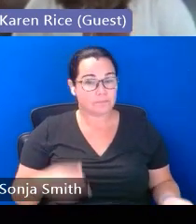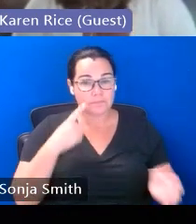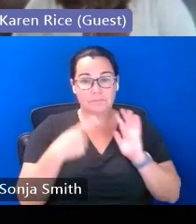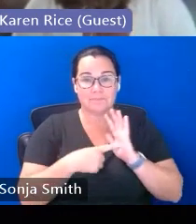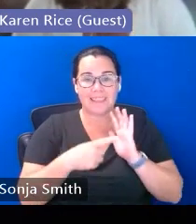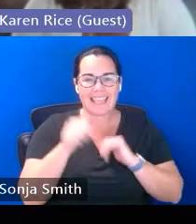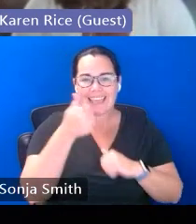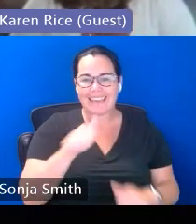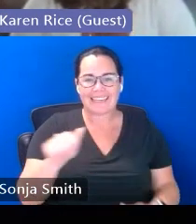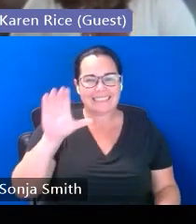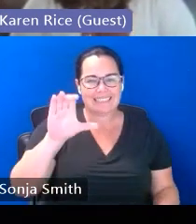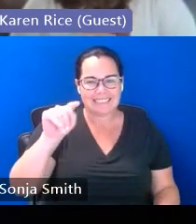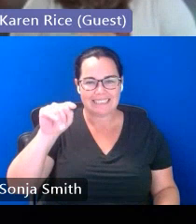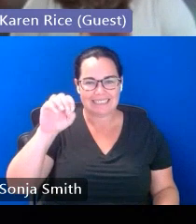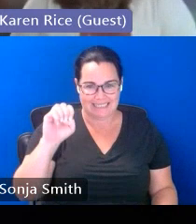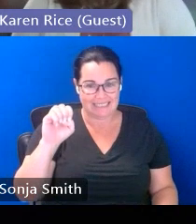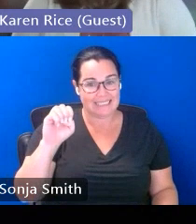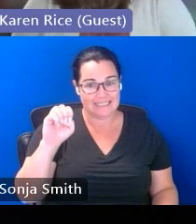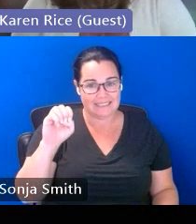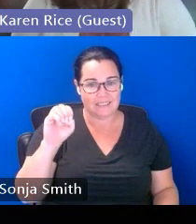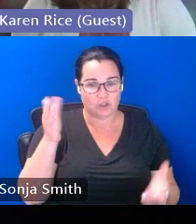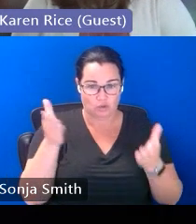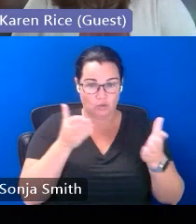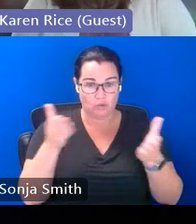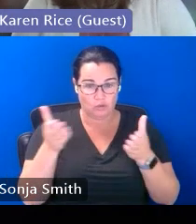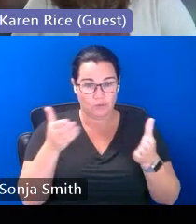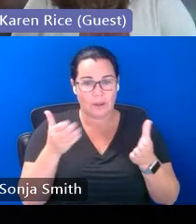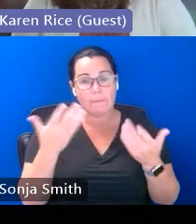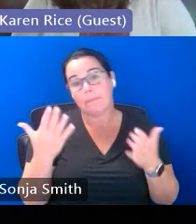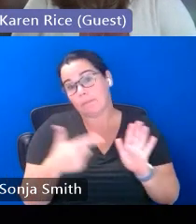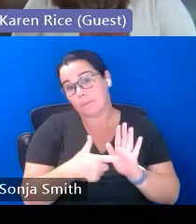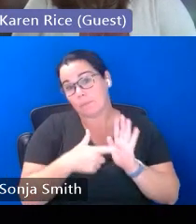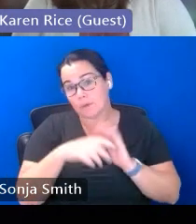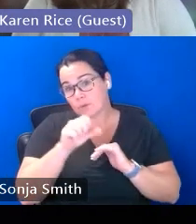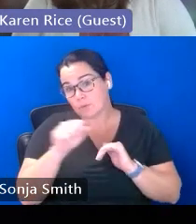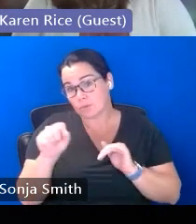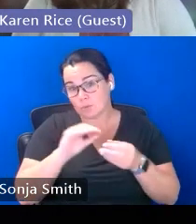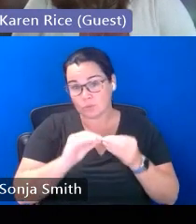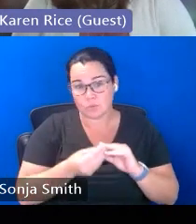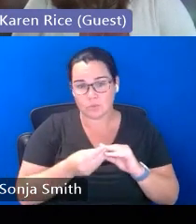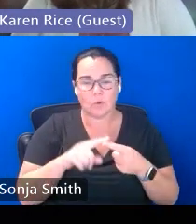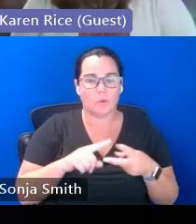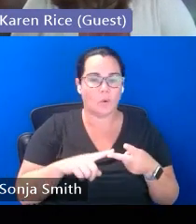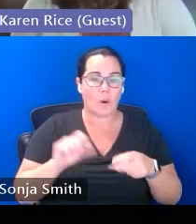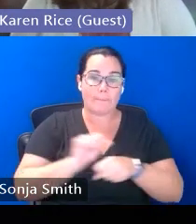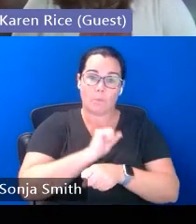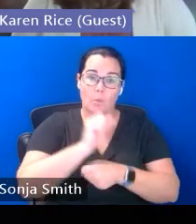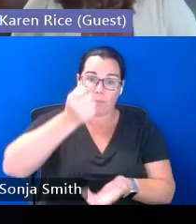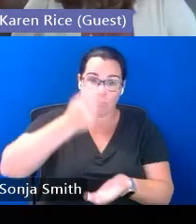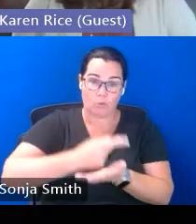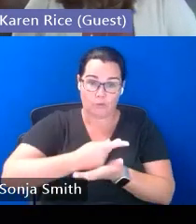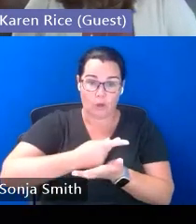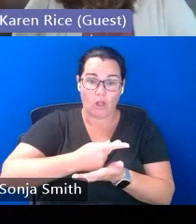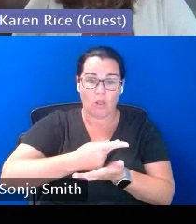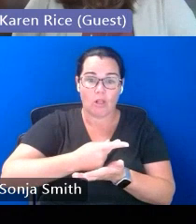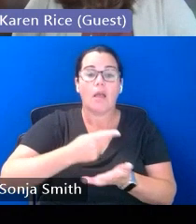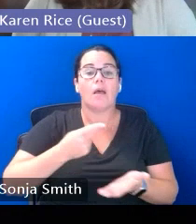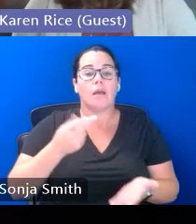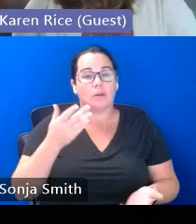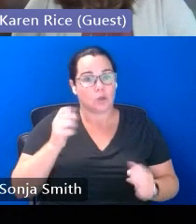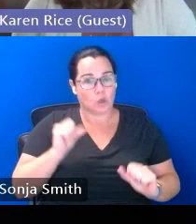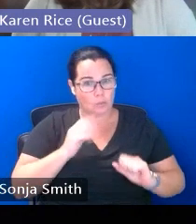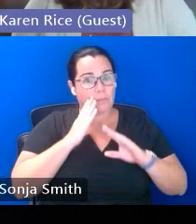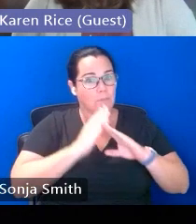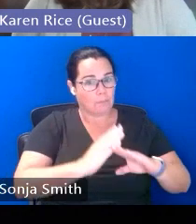education services that may require a social security number or employment authorization could be a barrier to